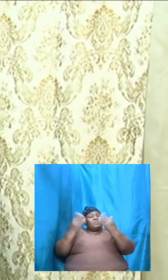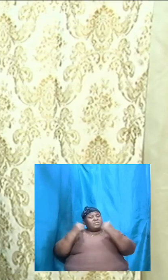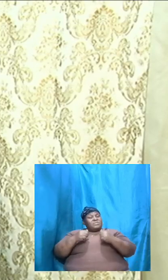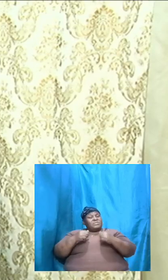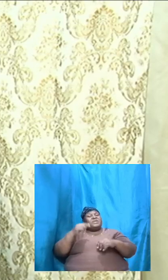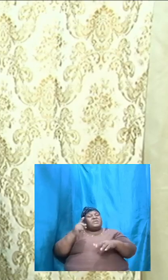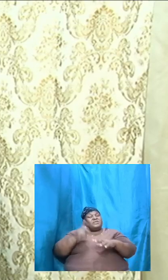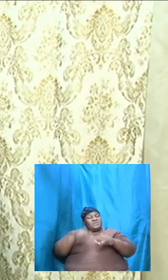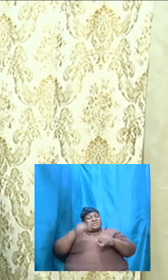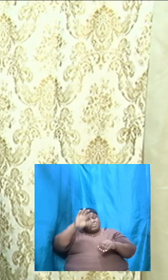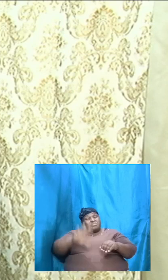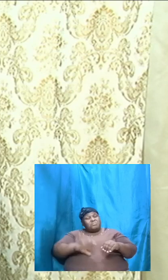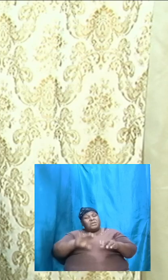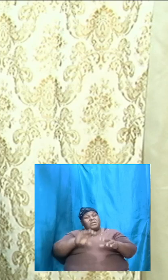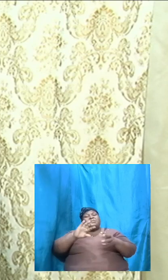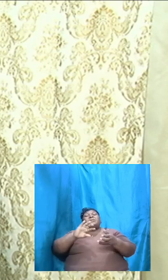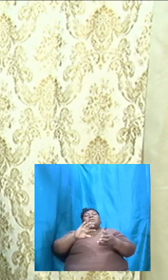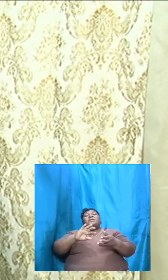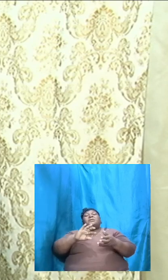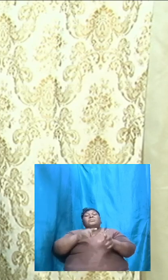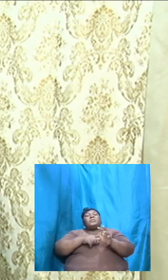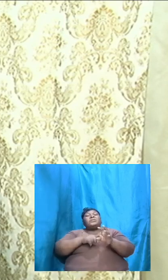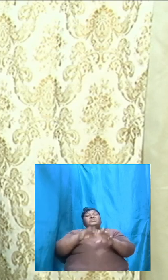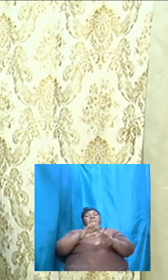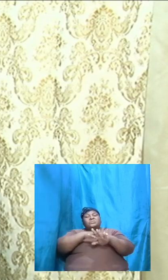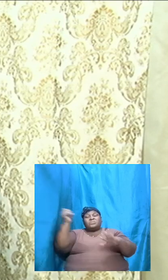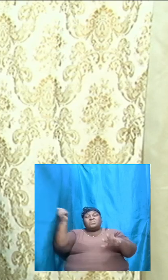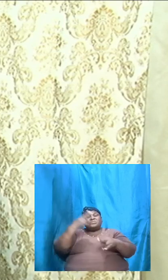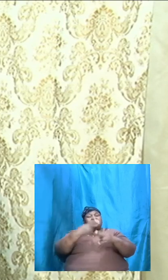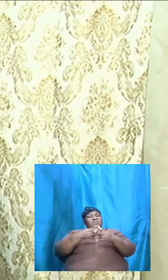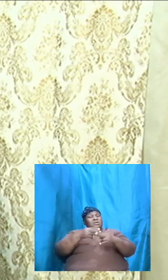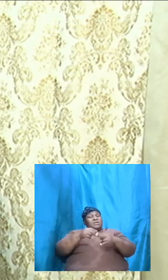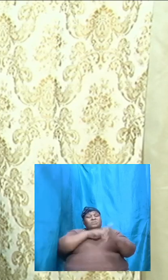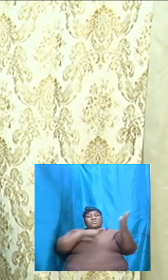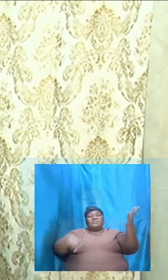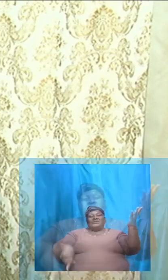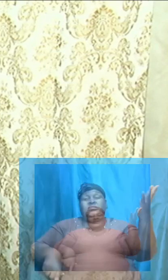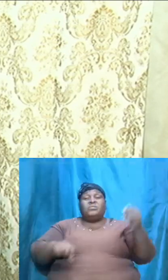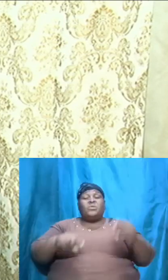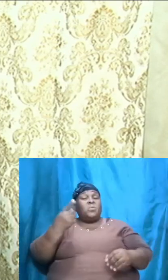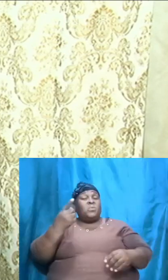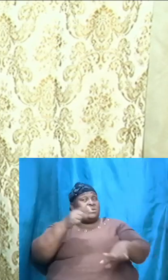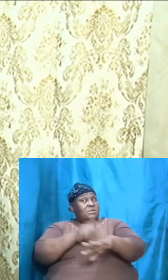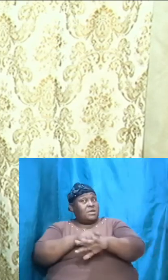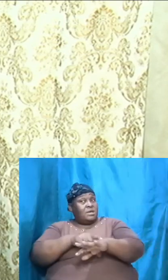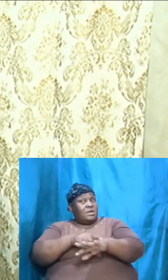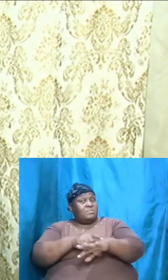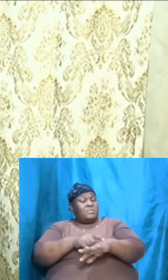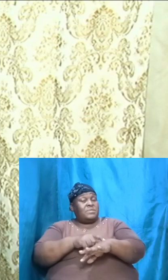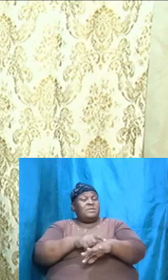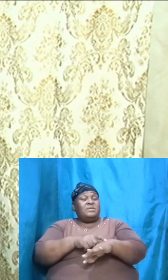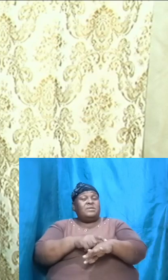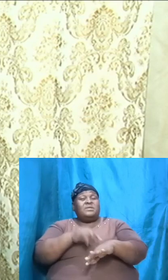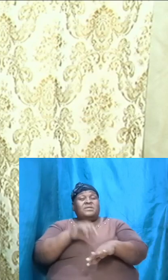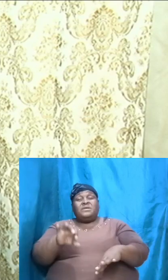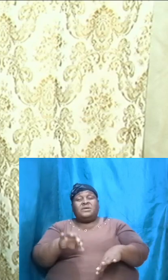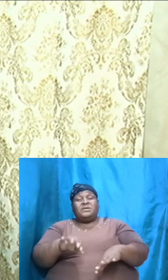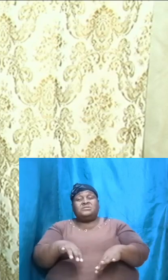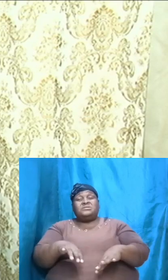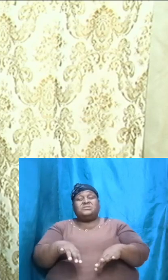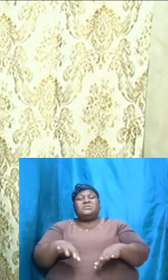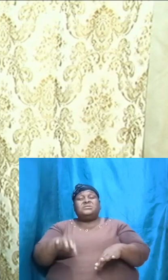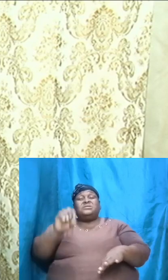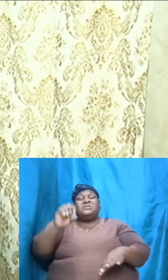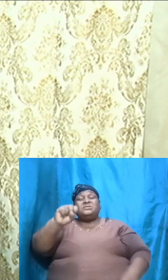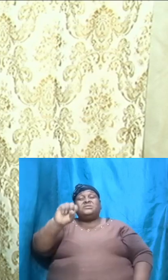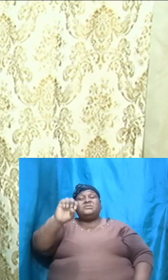began to call again on the name of the Lord. But it was only a matter of time that the offspring of